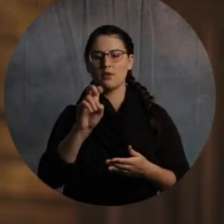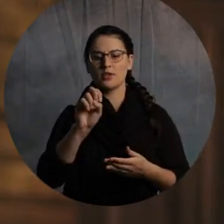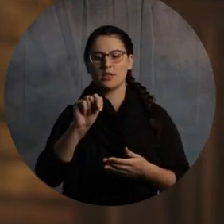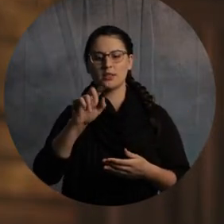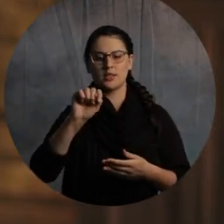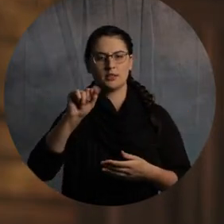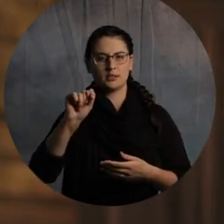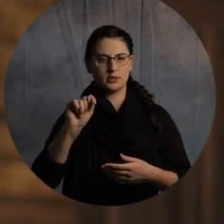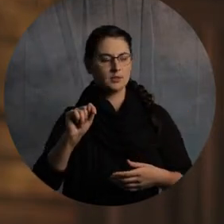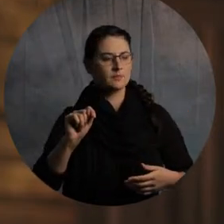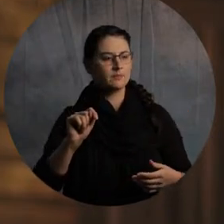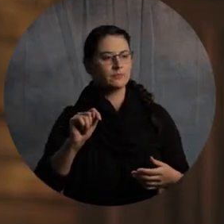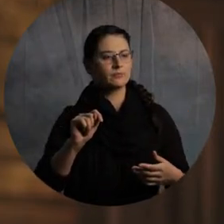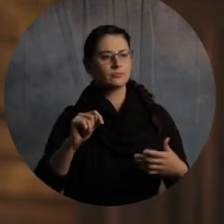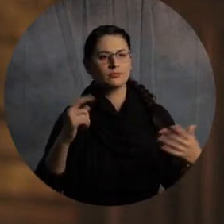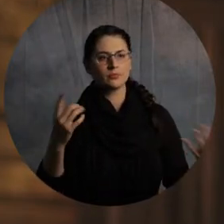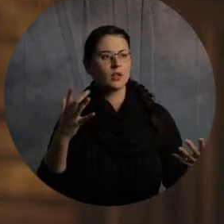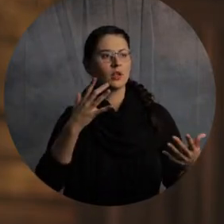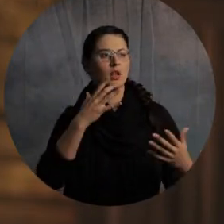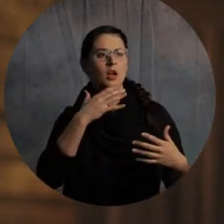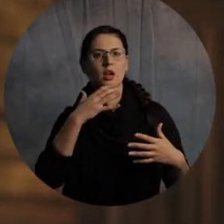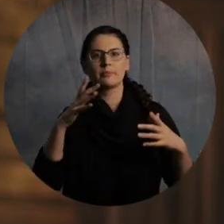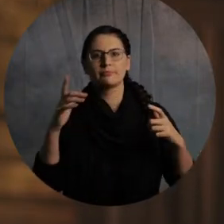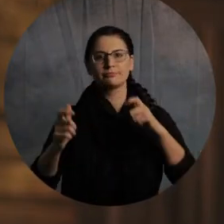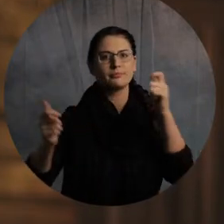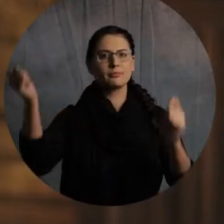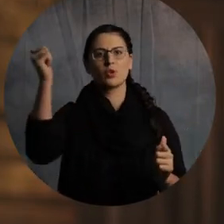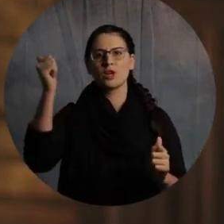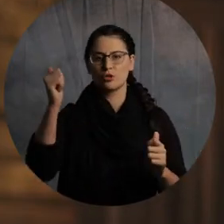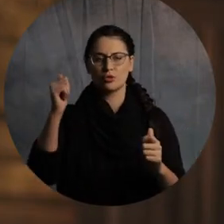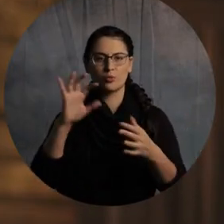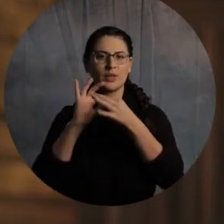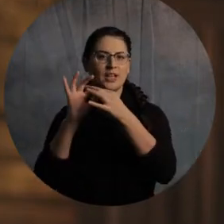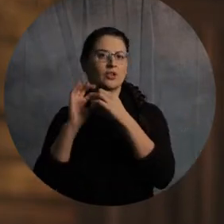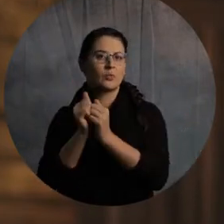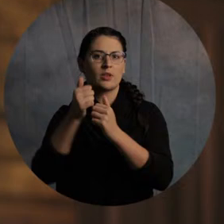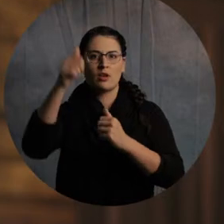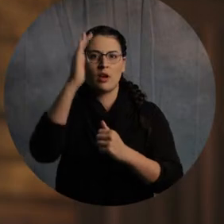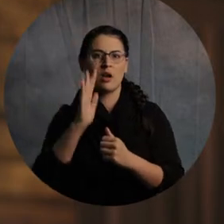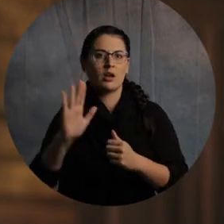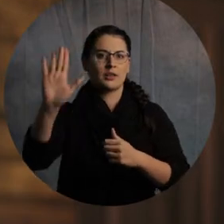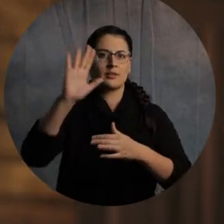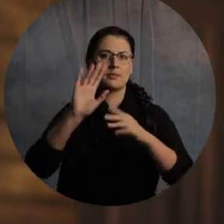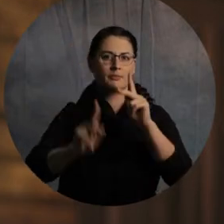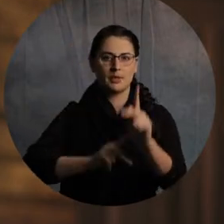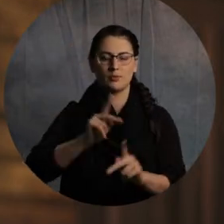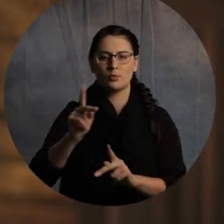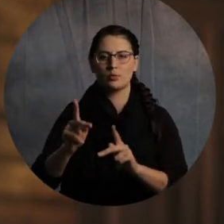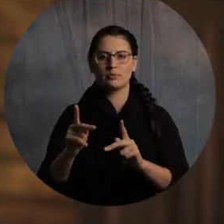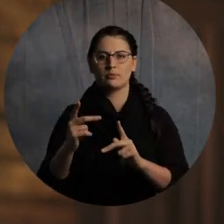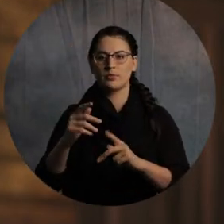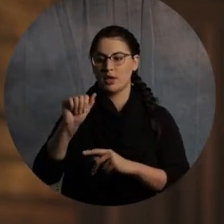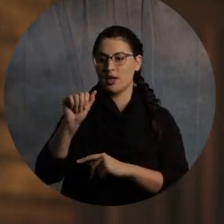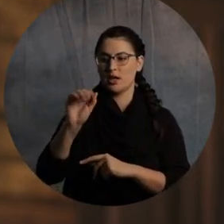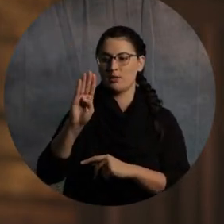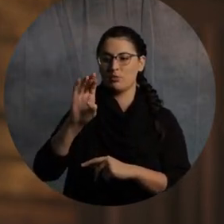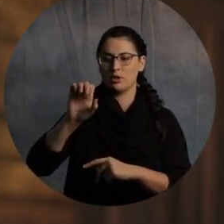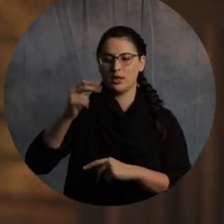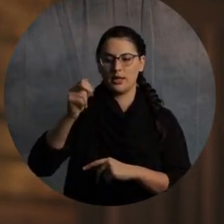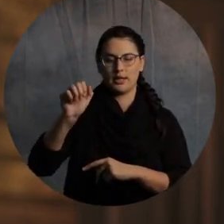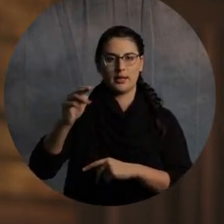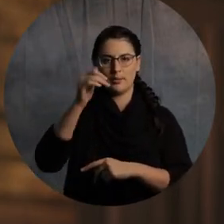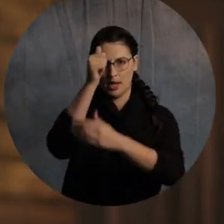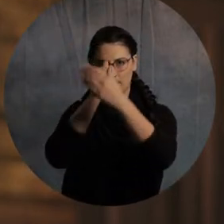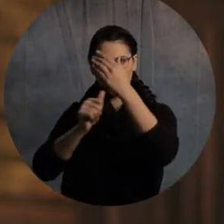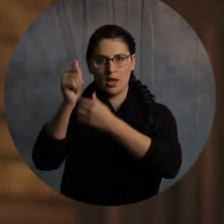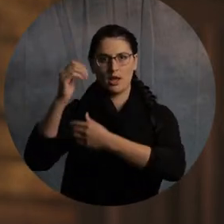greater. Even a greater relationship with God's people that were once descendants of Abraham, but now come from